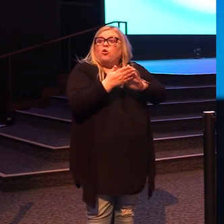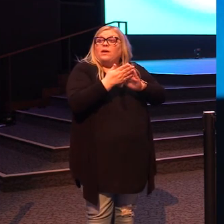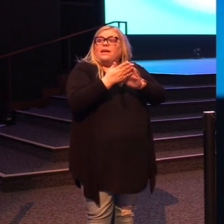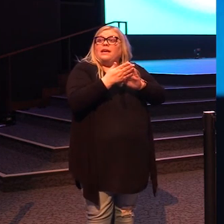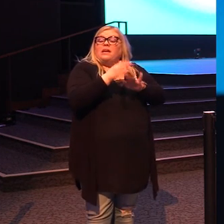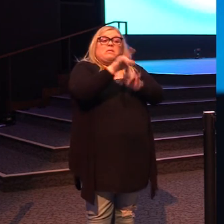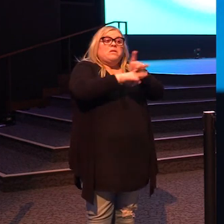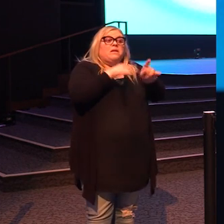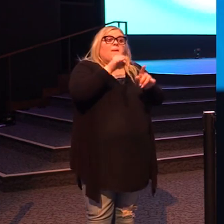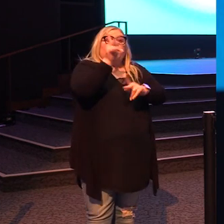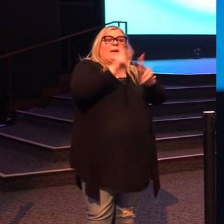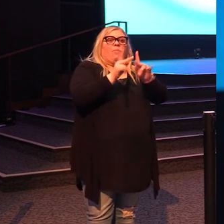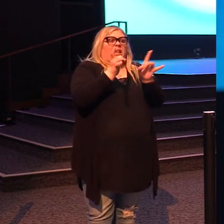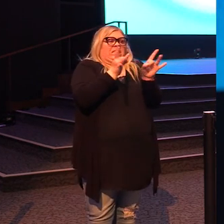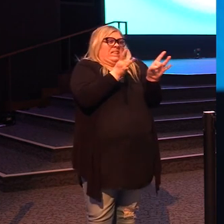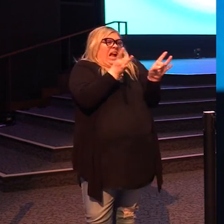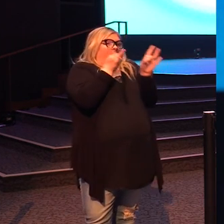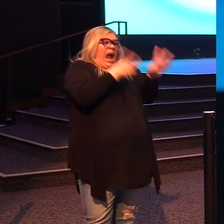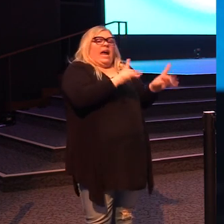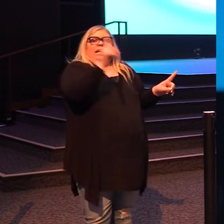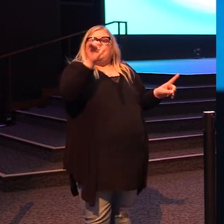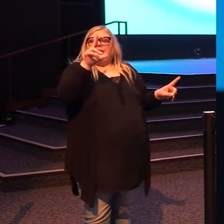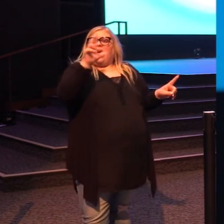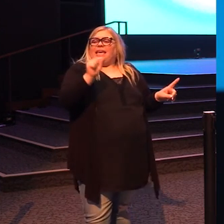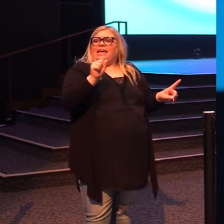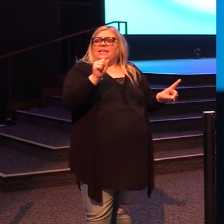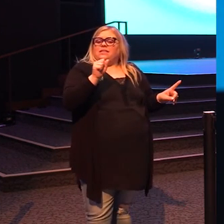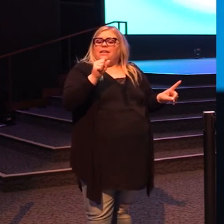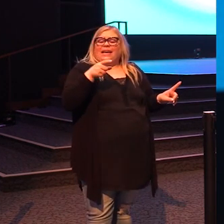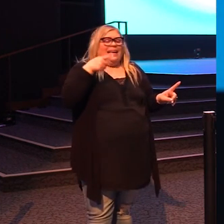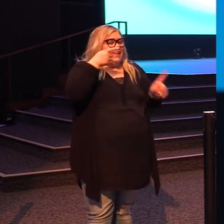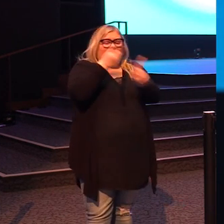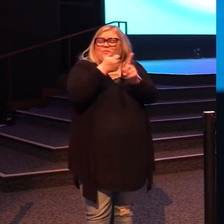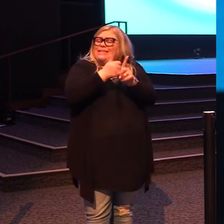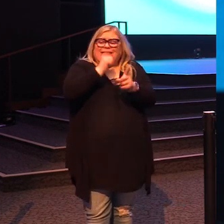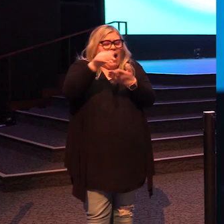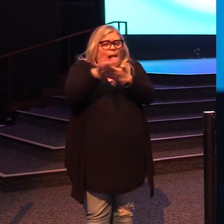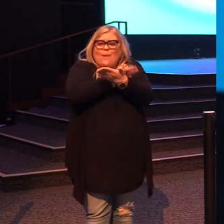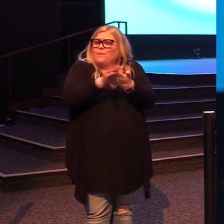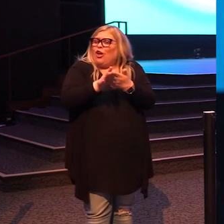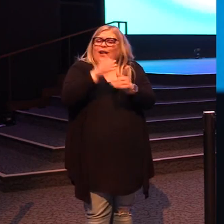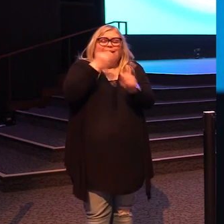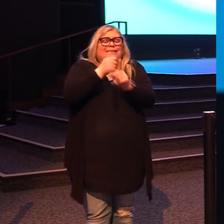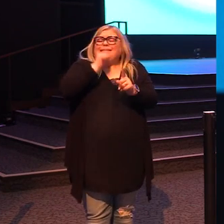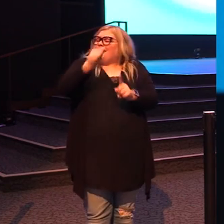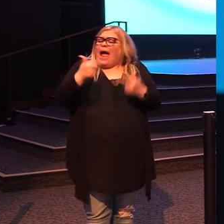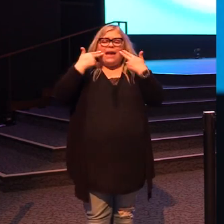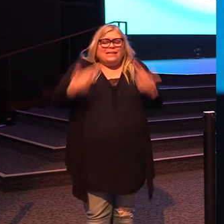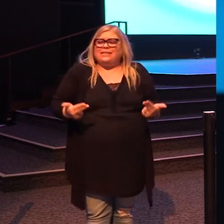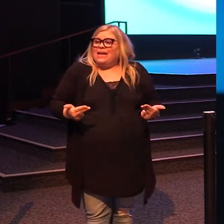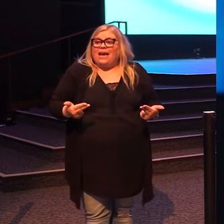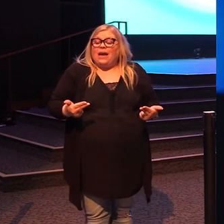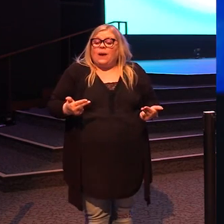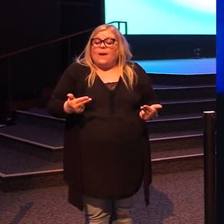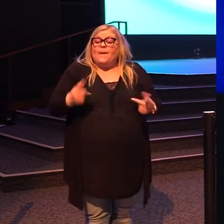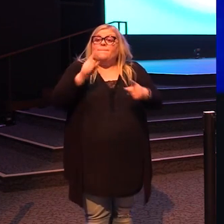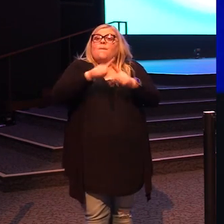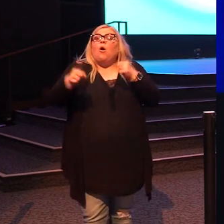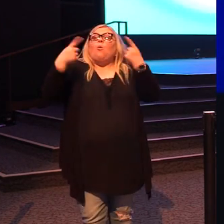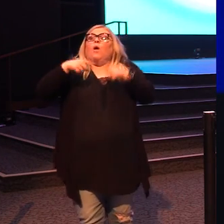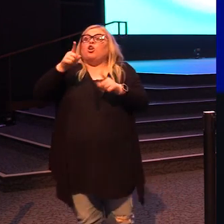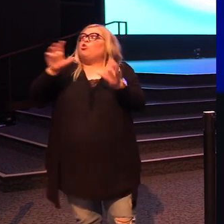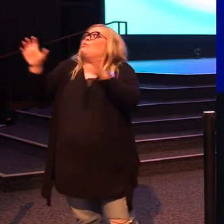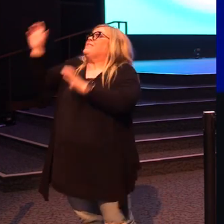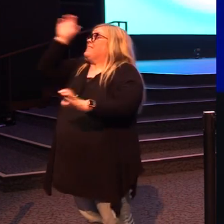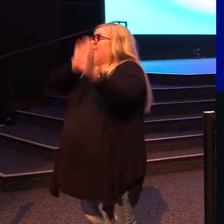despised by people in his neighborhood. This man was not pure. This man was not innocent. But when you seek to see